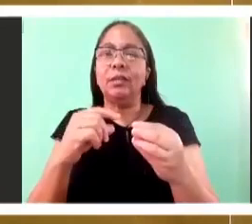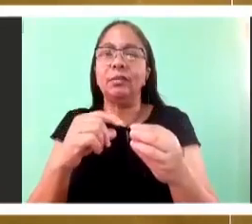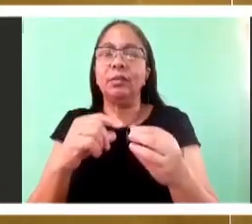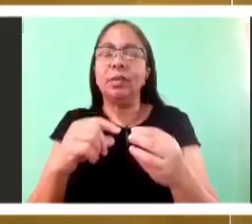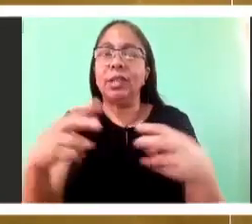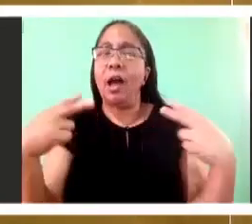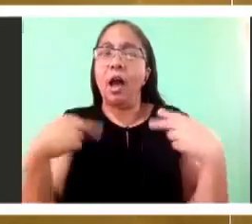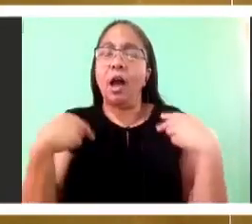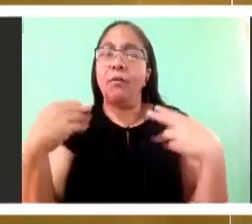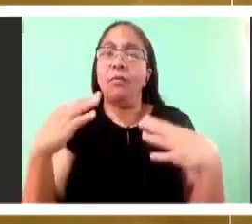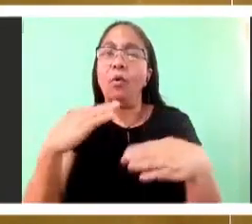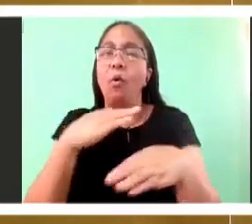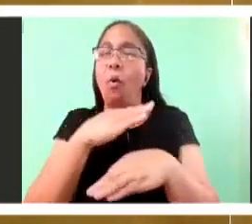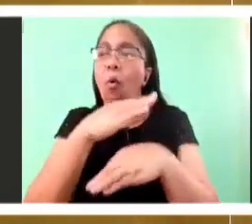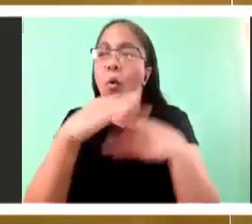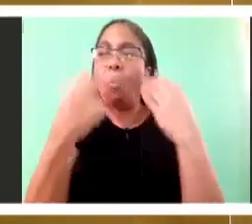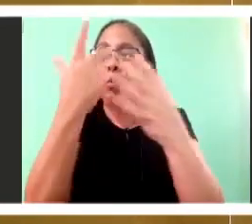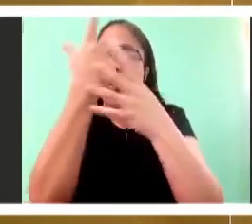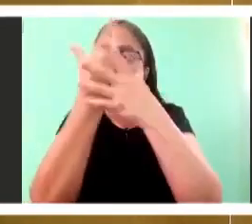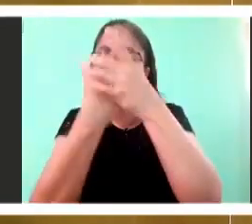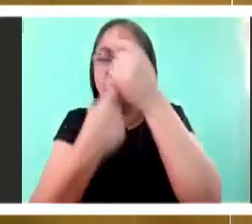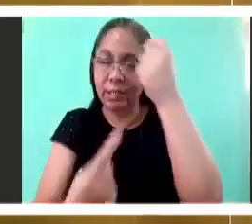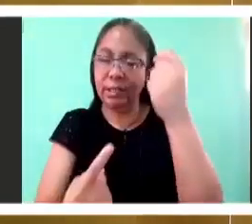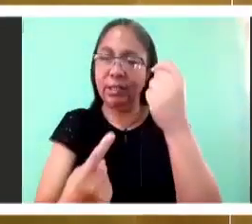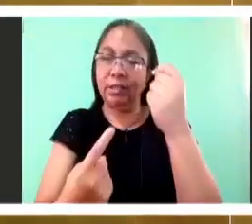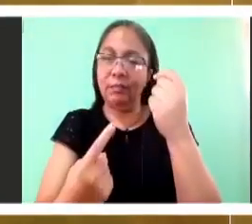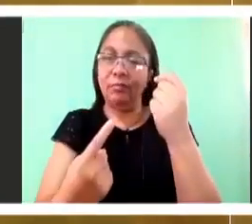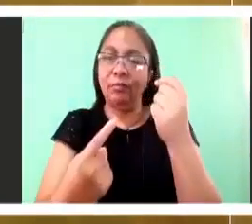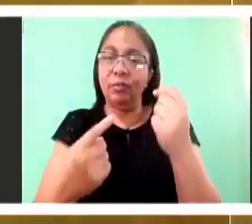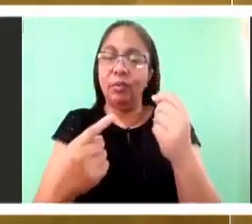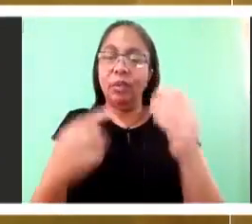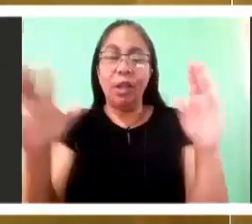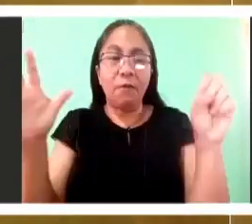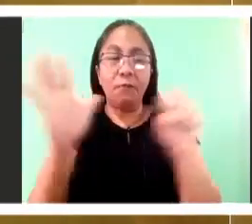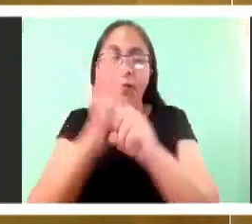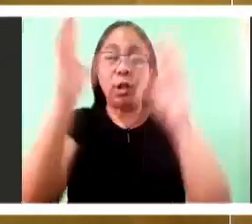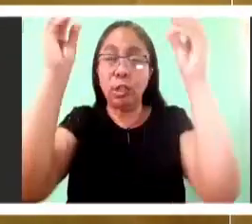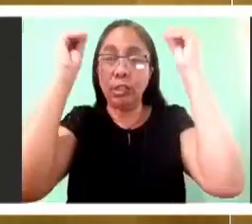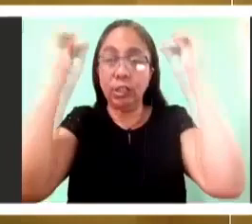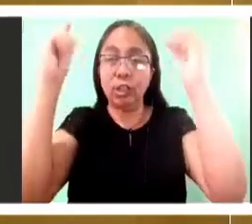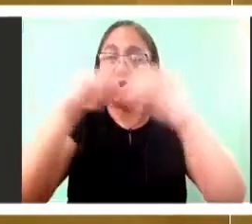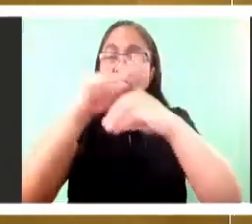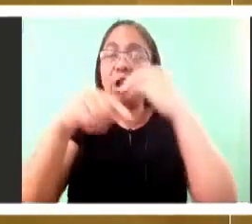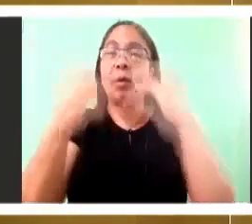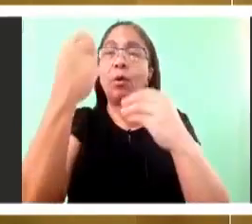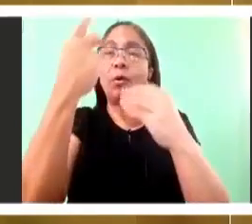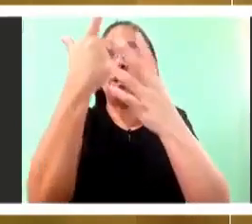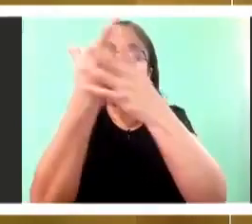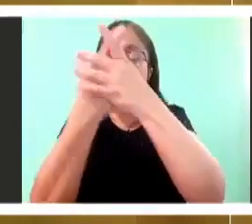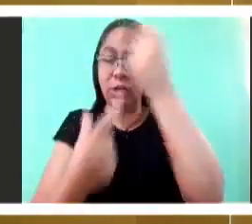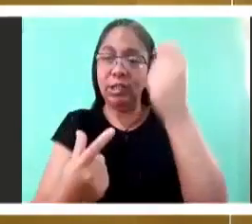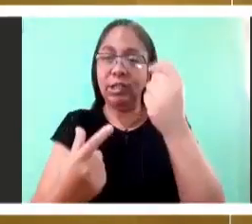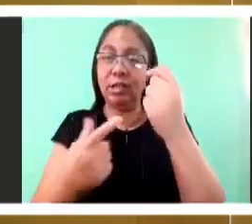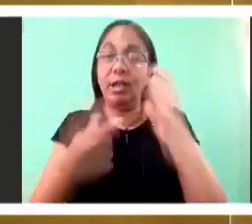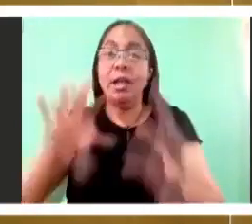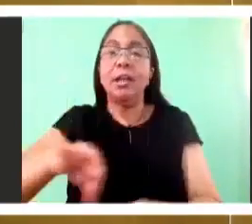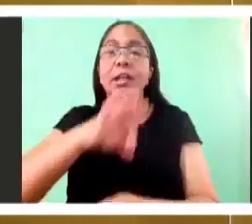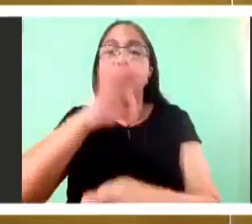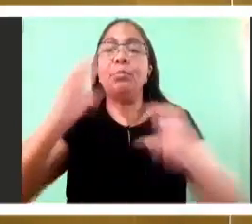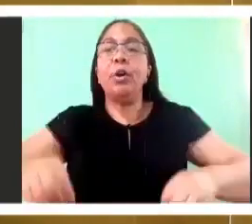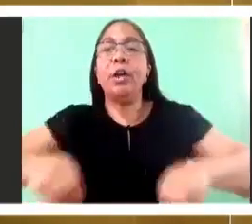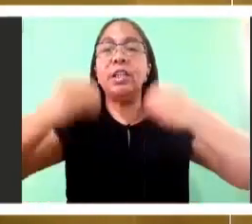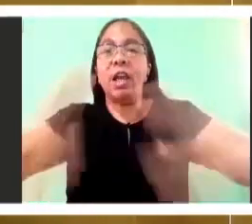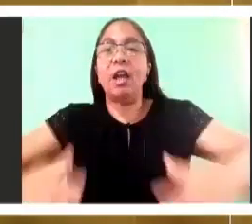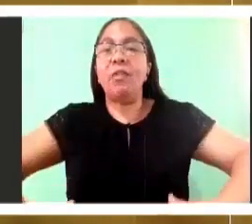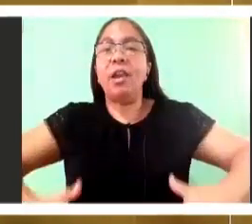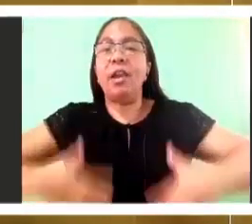says that you can't have it unless the Holy Spirit opens your mind and your heart and that can't happen unless you want your mind and